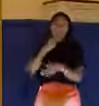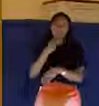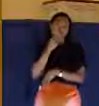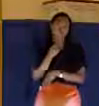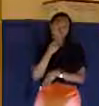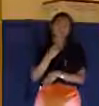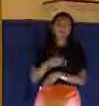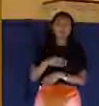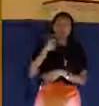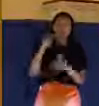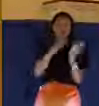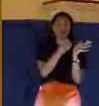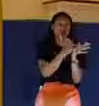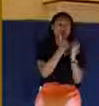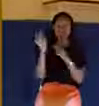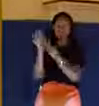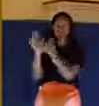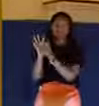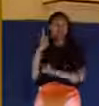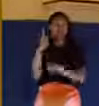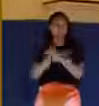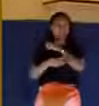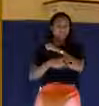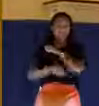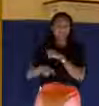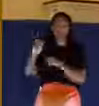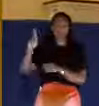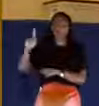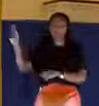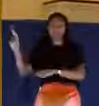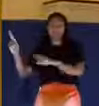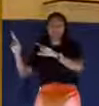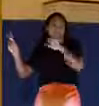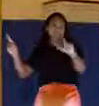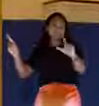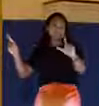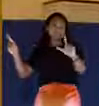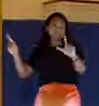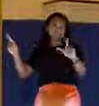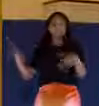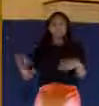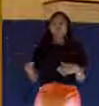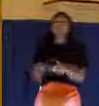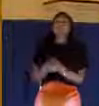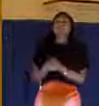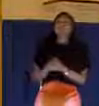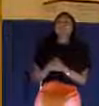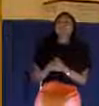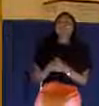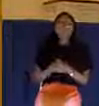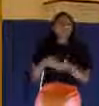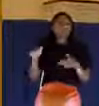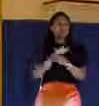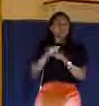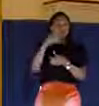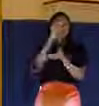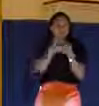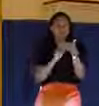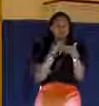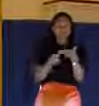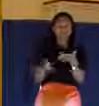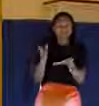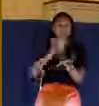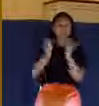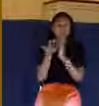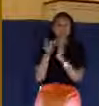one on his right hand and the other on his left. And the scripture was fulfilled, which saith, and he was numbered with the transgressors.